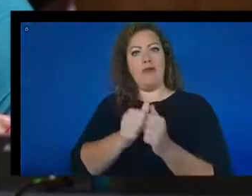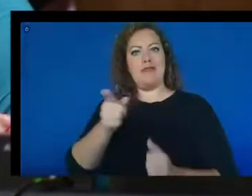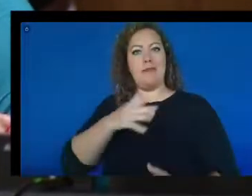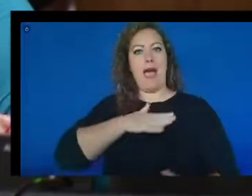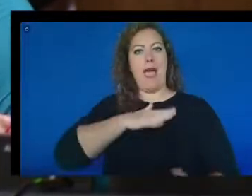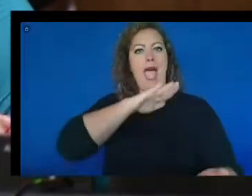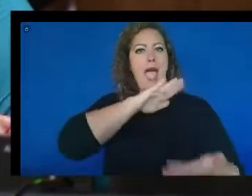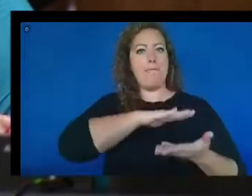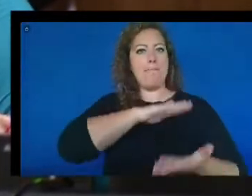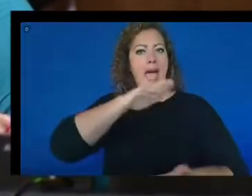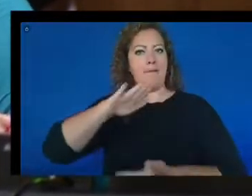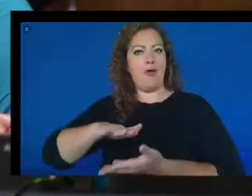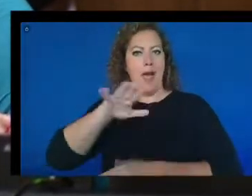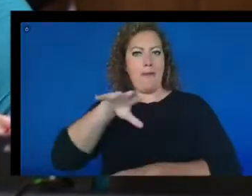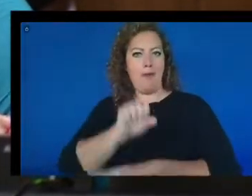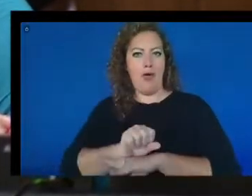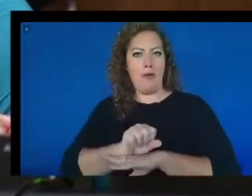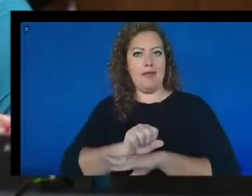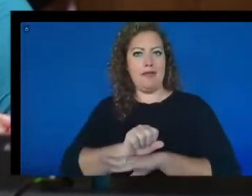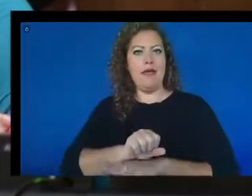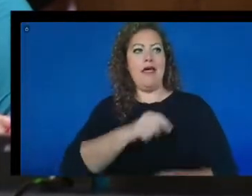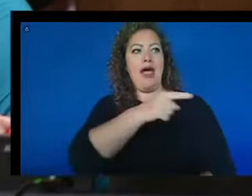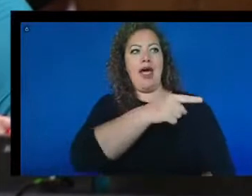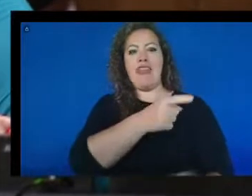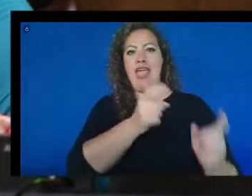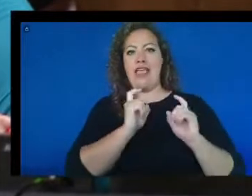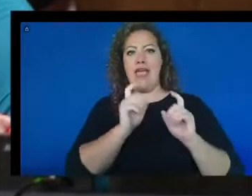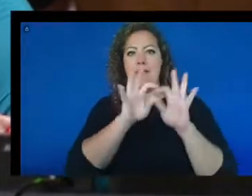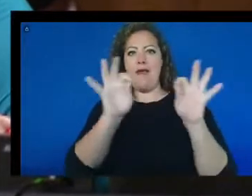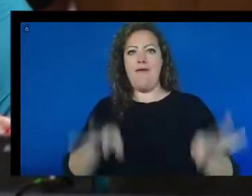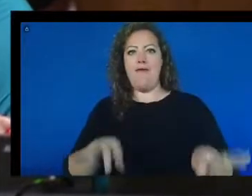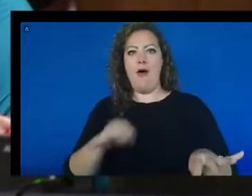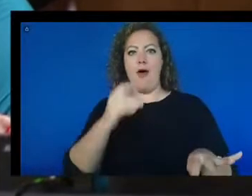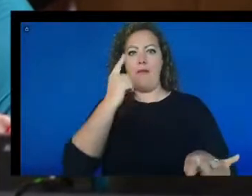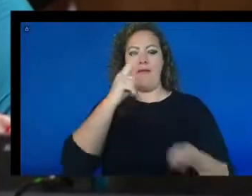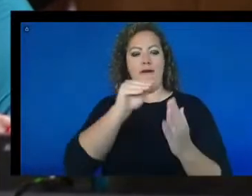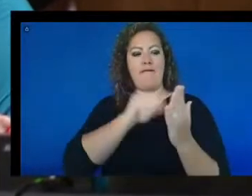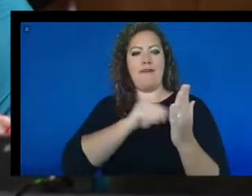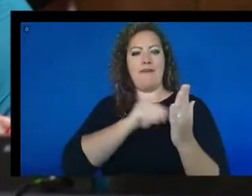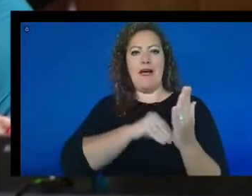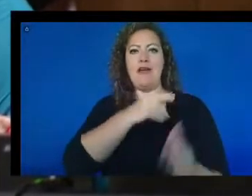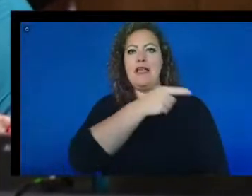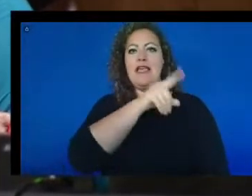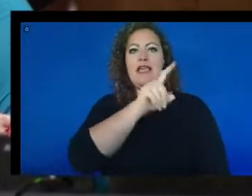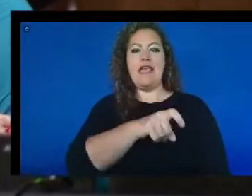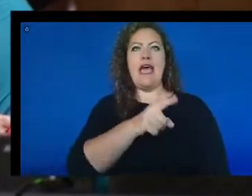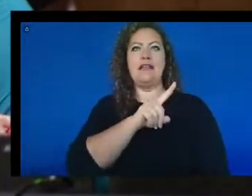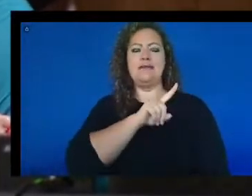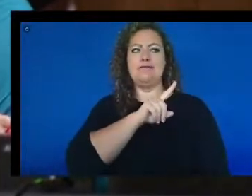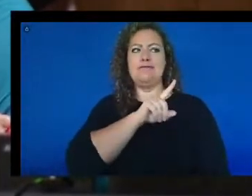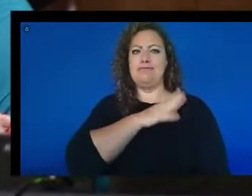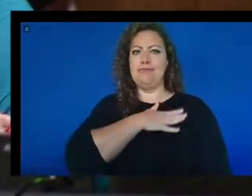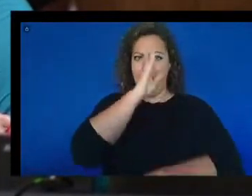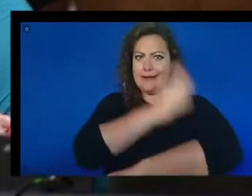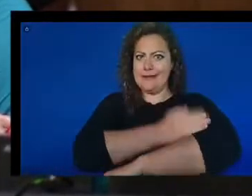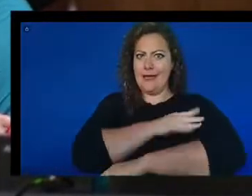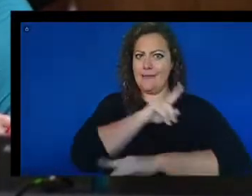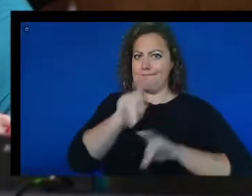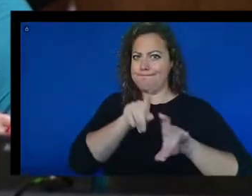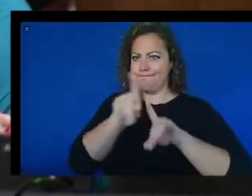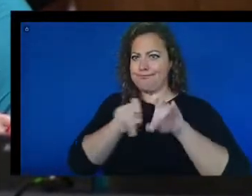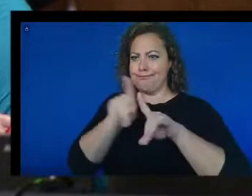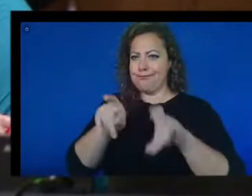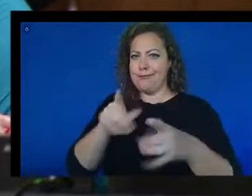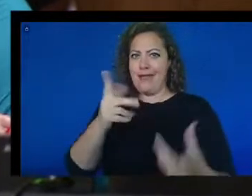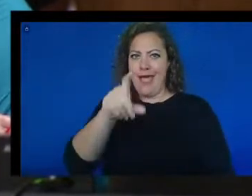he had, we were given a form to fill out, and he had to ask questions. My son, I'm very proud of him, and he's